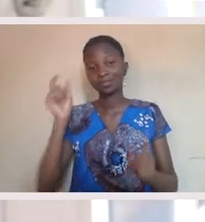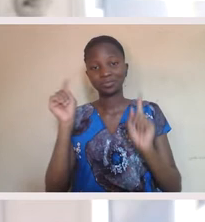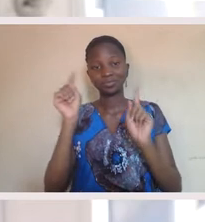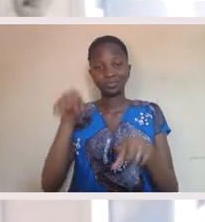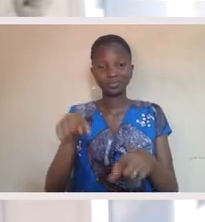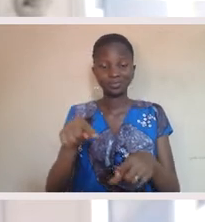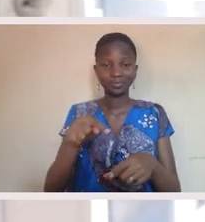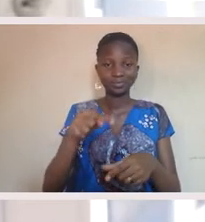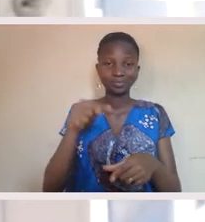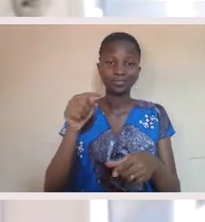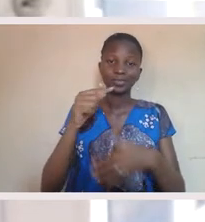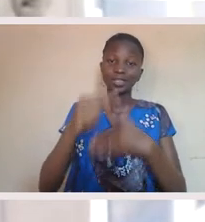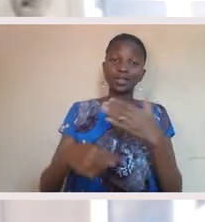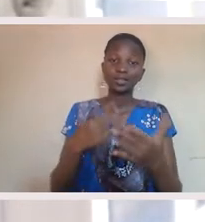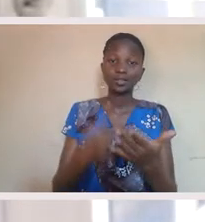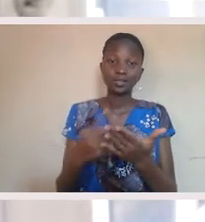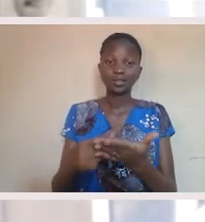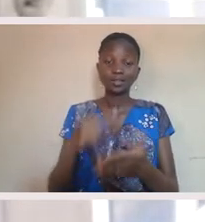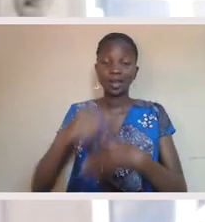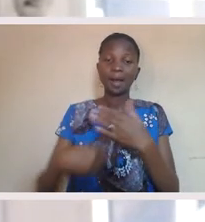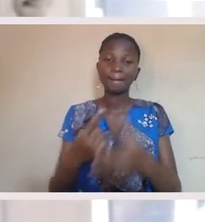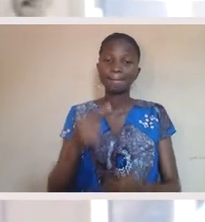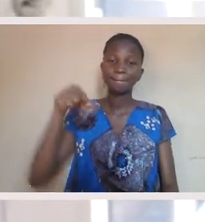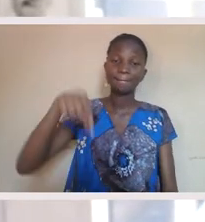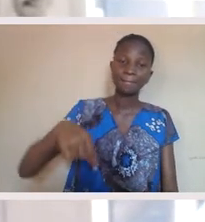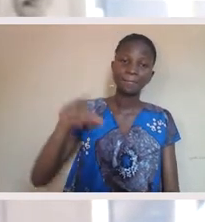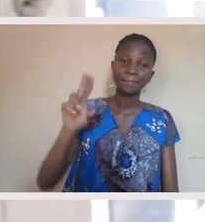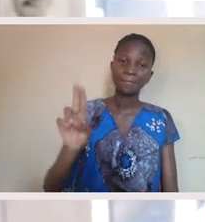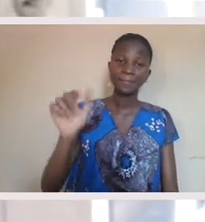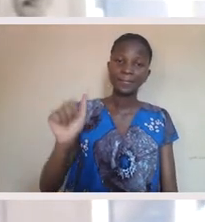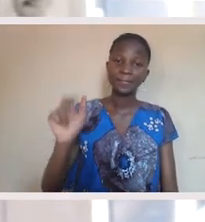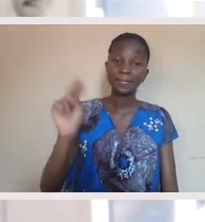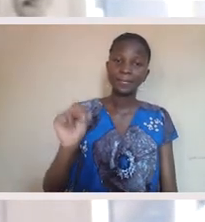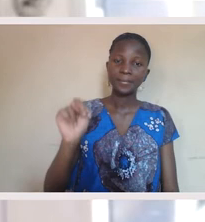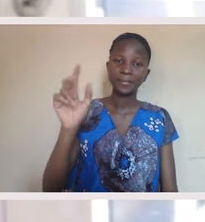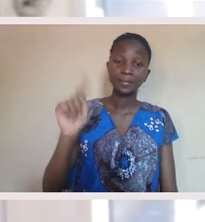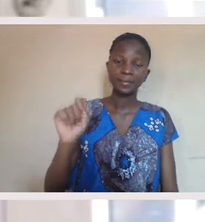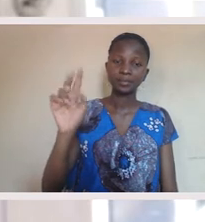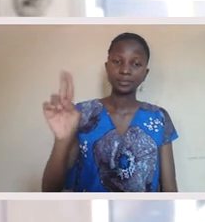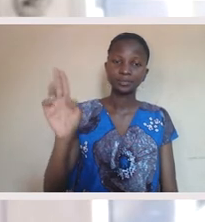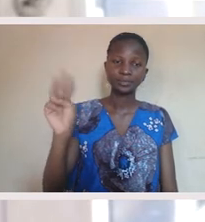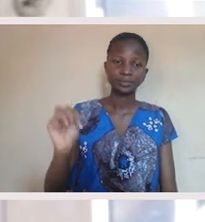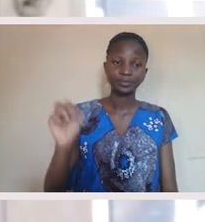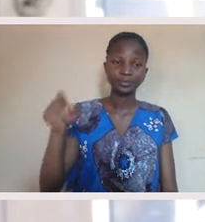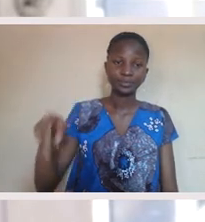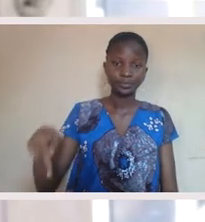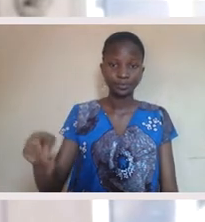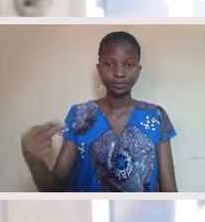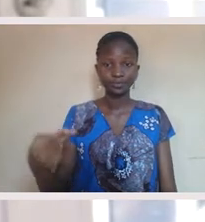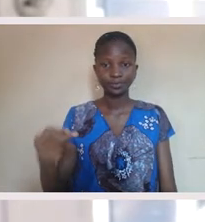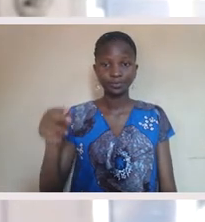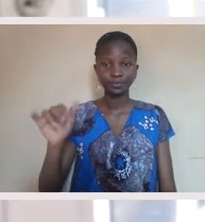avoid going into quantum physics right now. Let's invite some people up for some questions. Um,